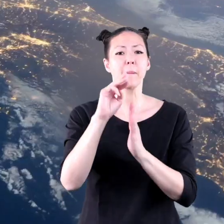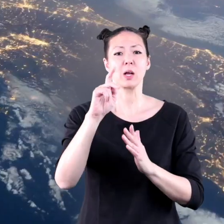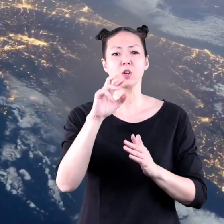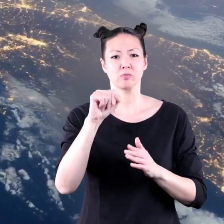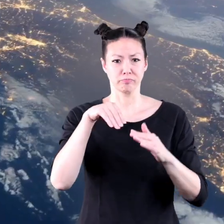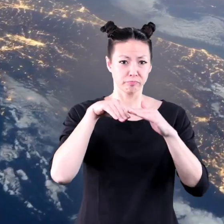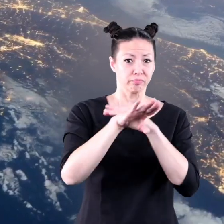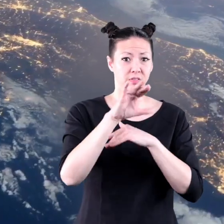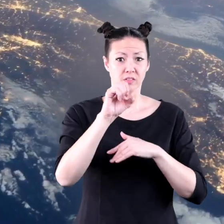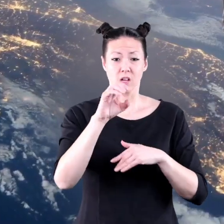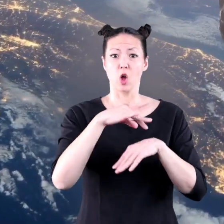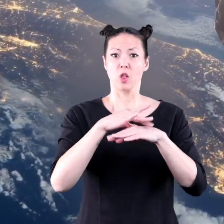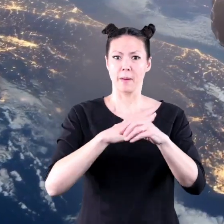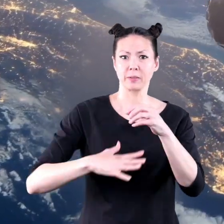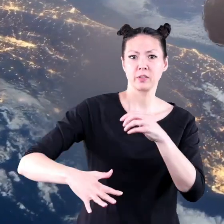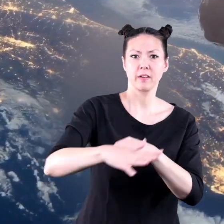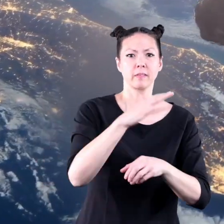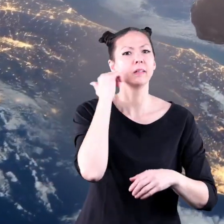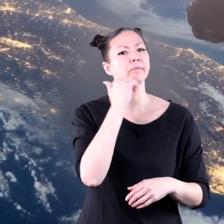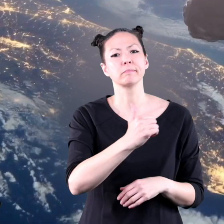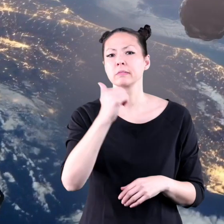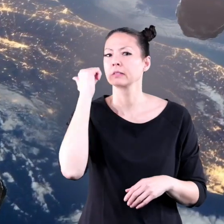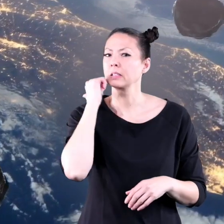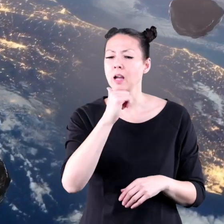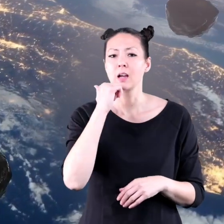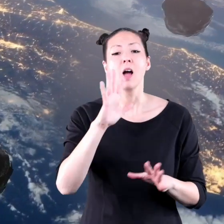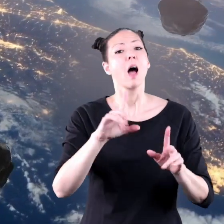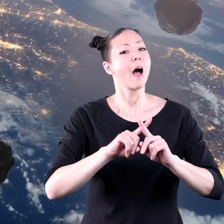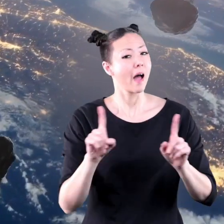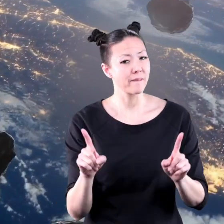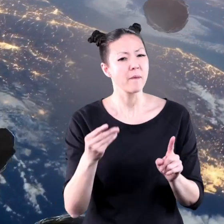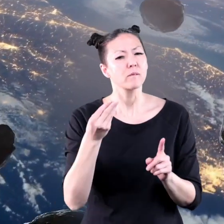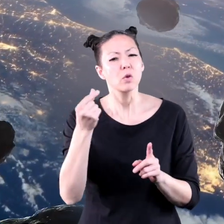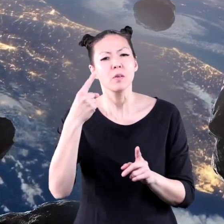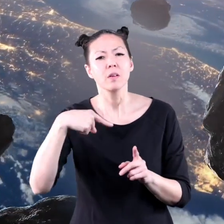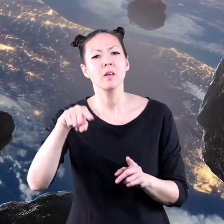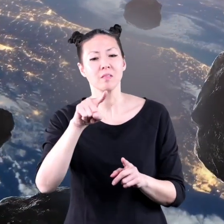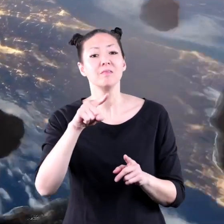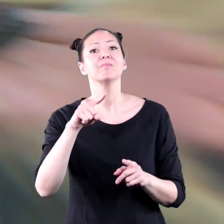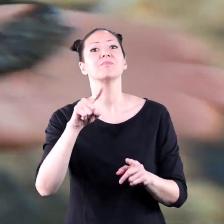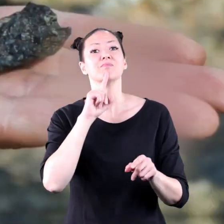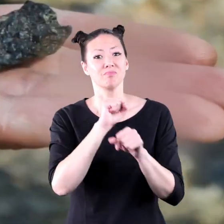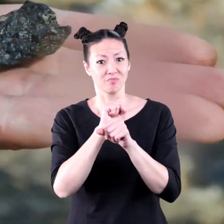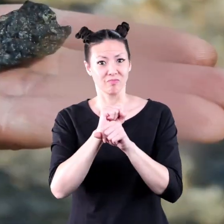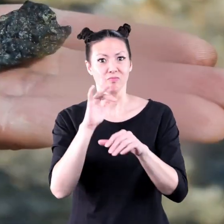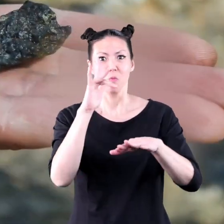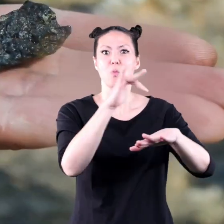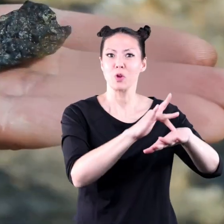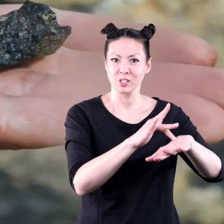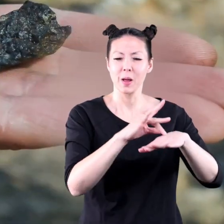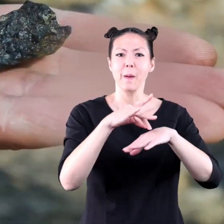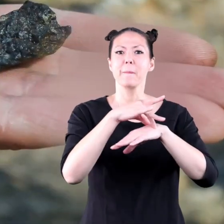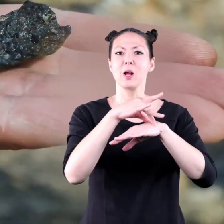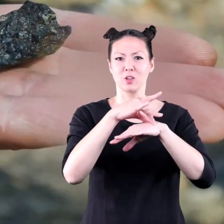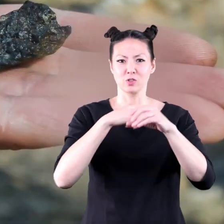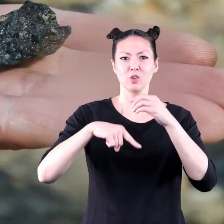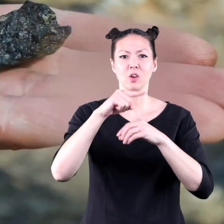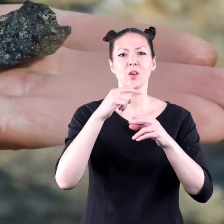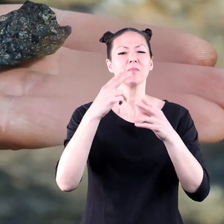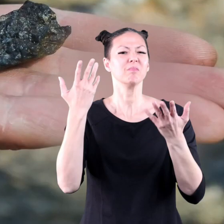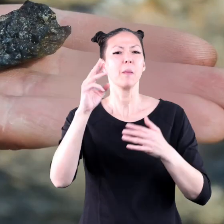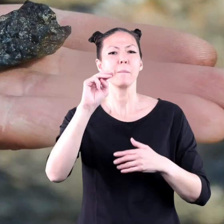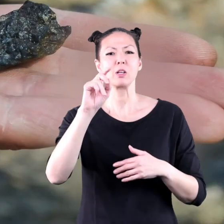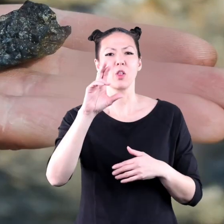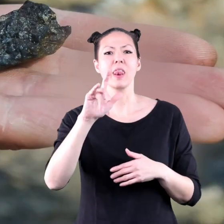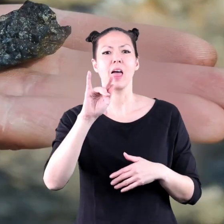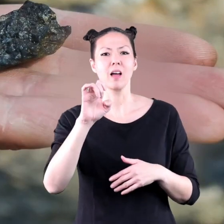Millions of meteors enter the Earth's atmosphere every day. However, very few of them reach the Earth's surface as a